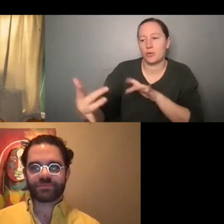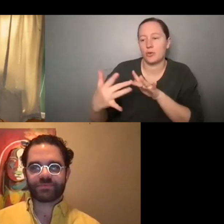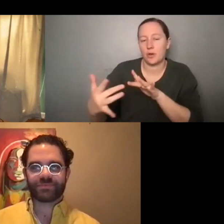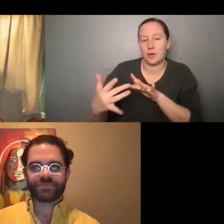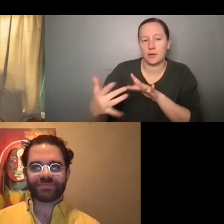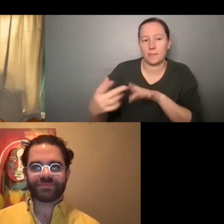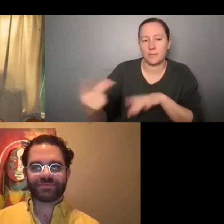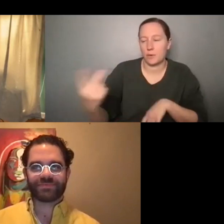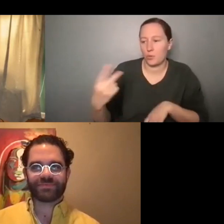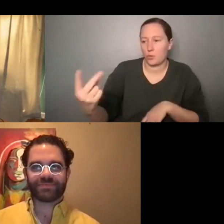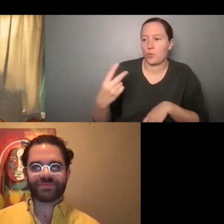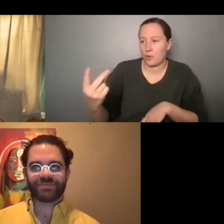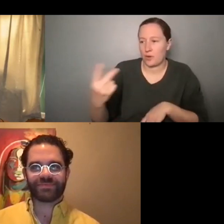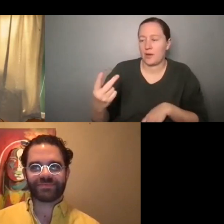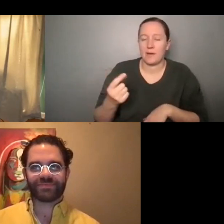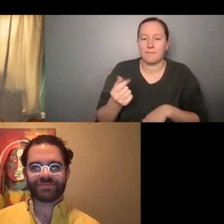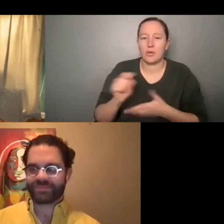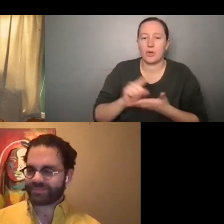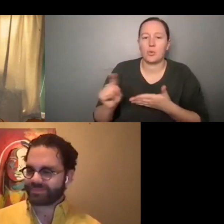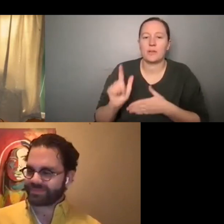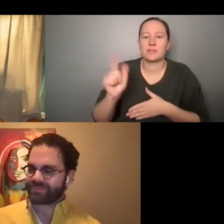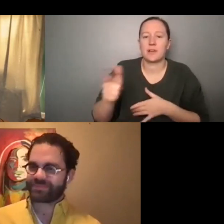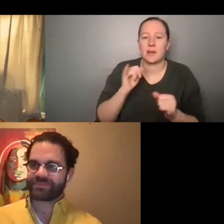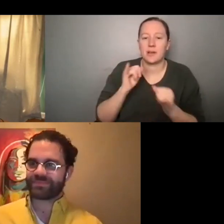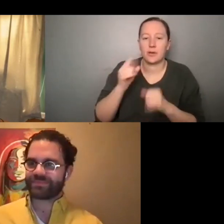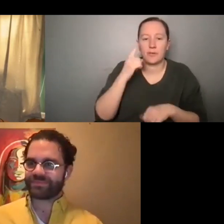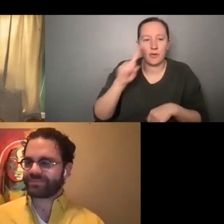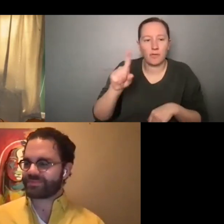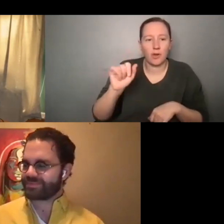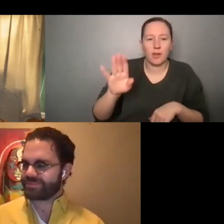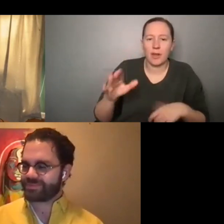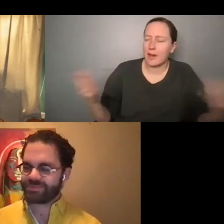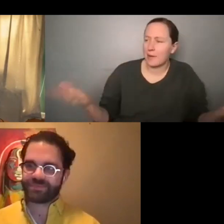and then we, we talked. And then a few weeks later I was interviewing you for the lab and I was like,